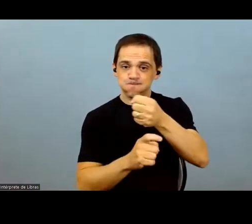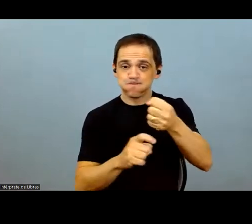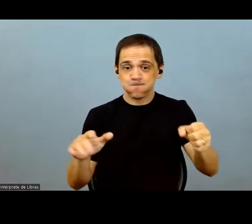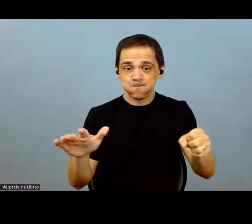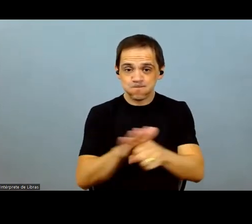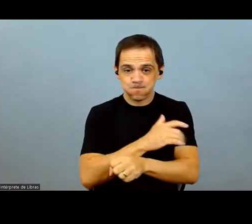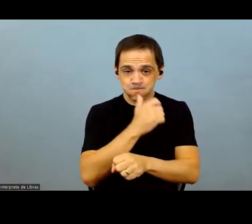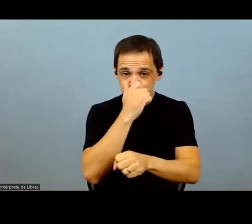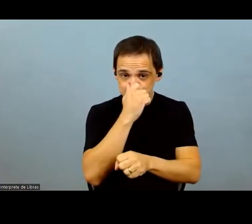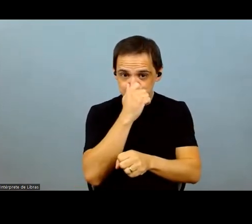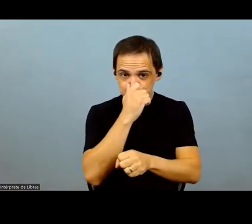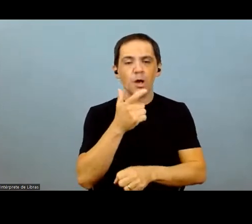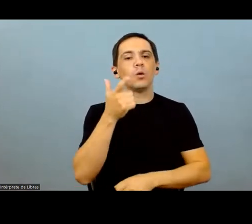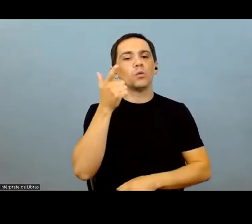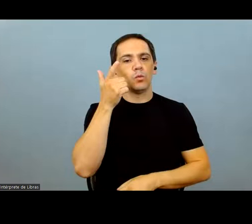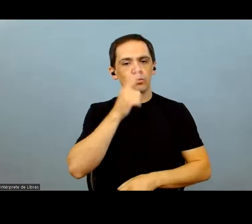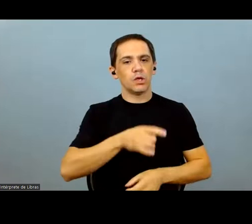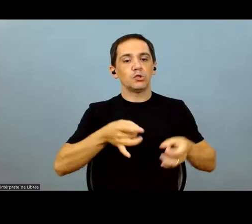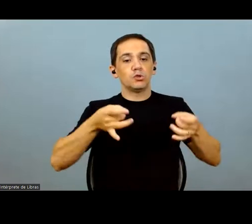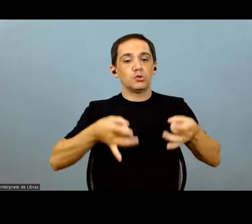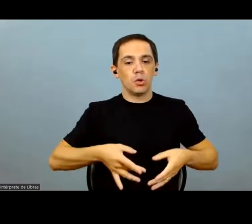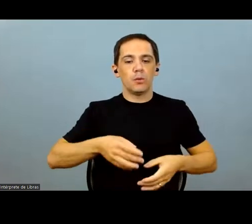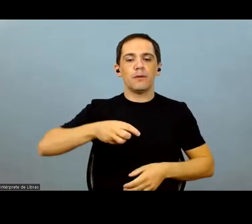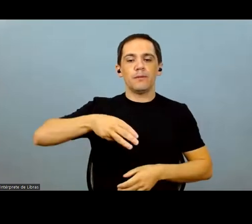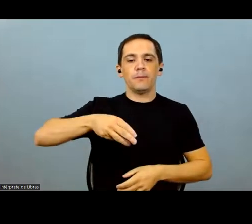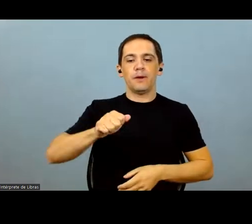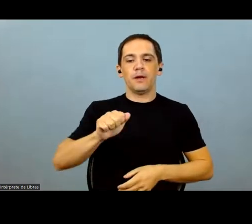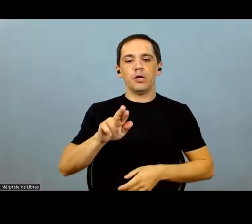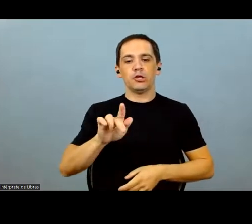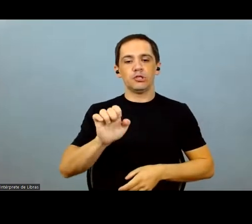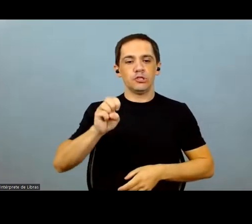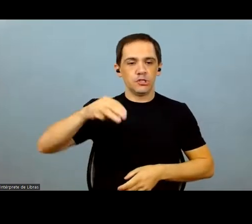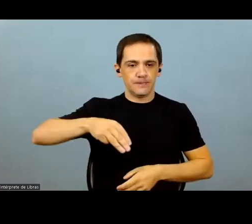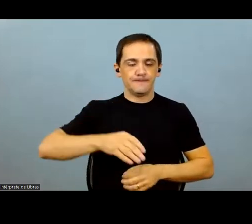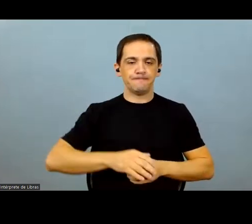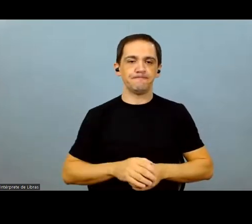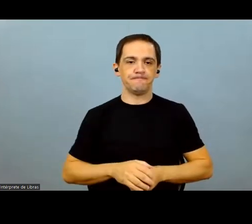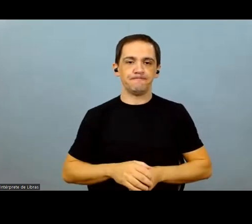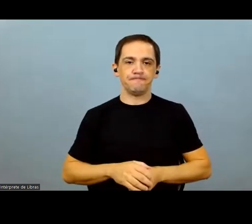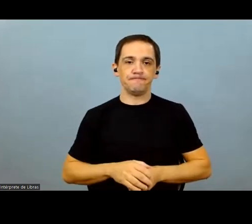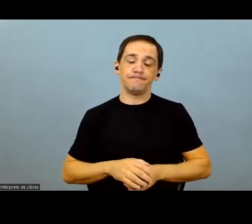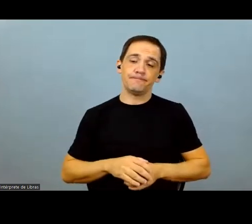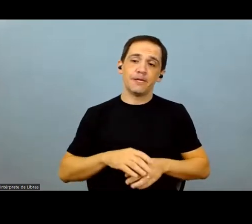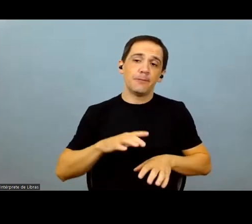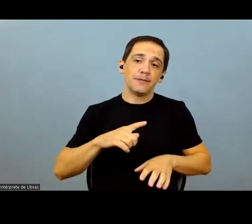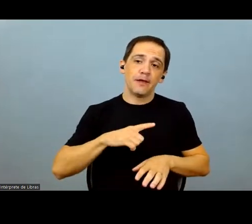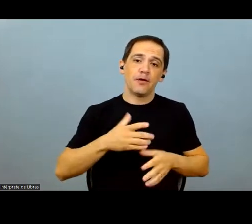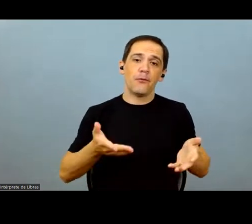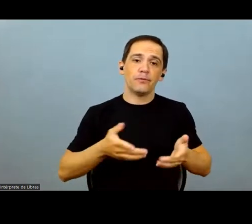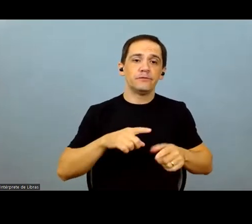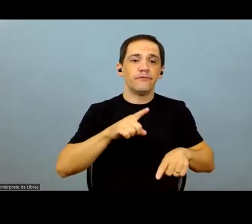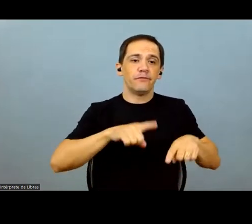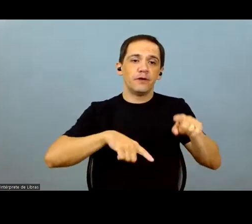even with high production costs, we can maintain our margins at a higher level. So that's why we